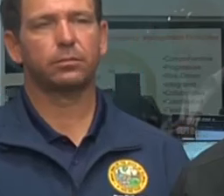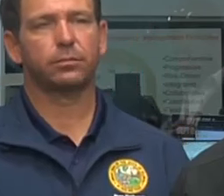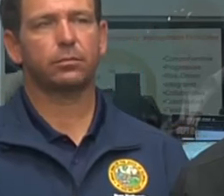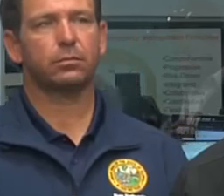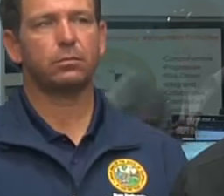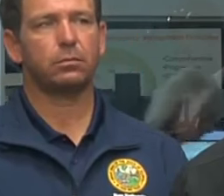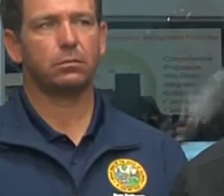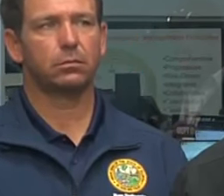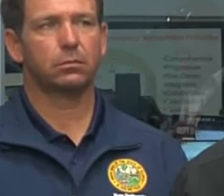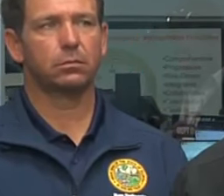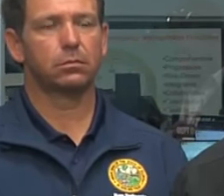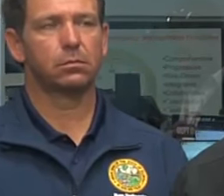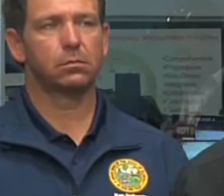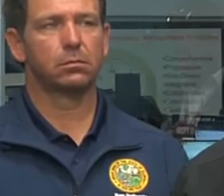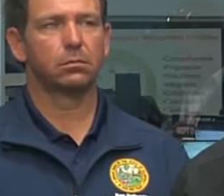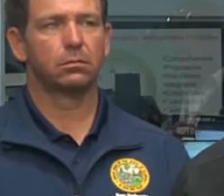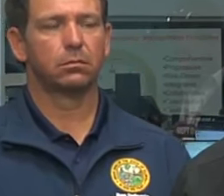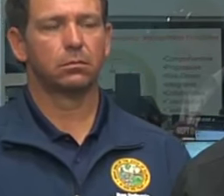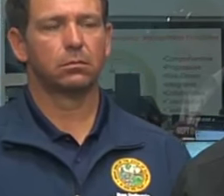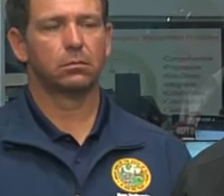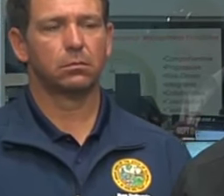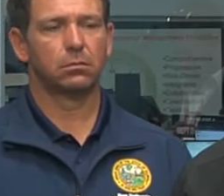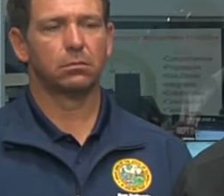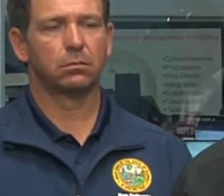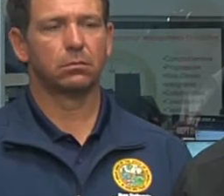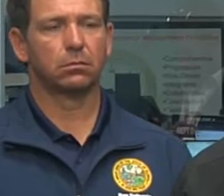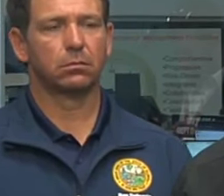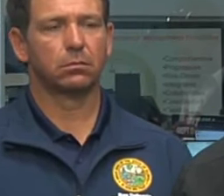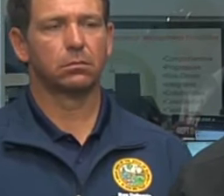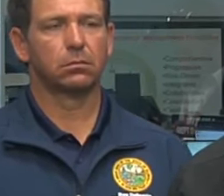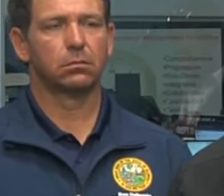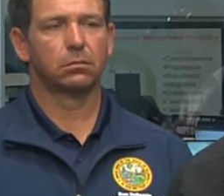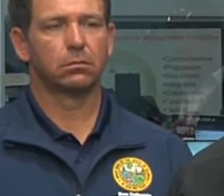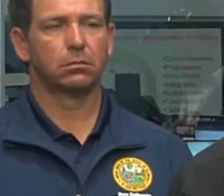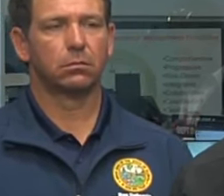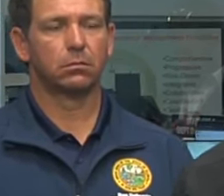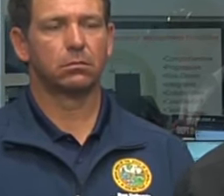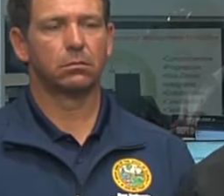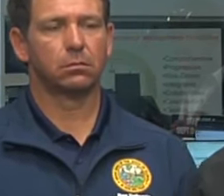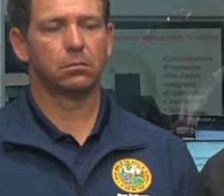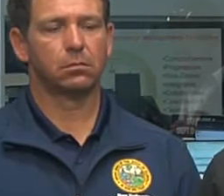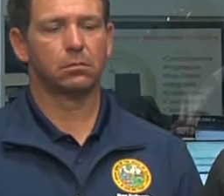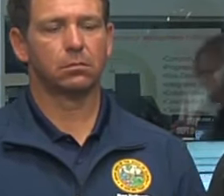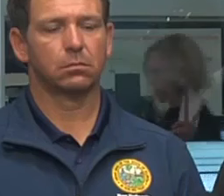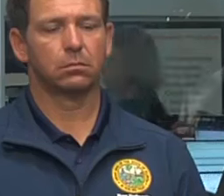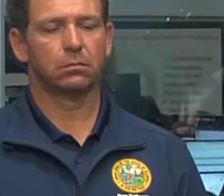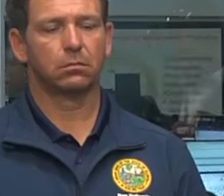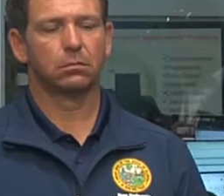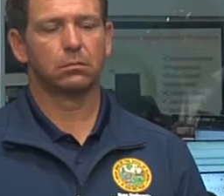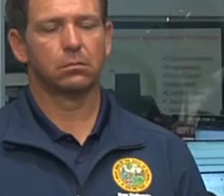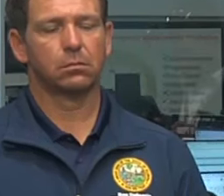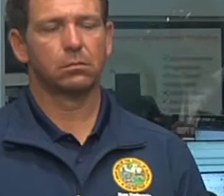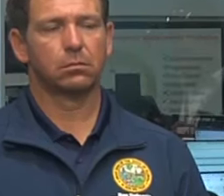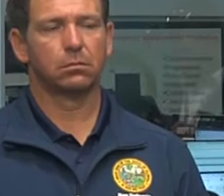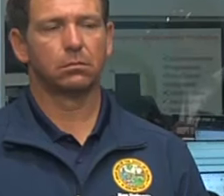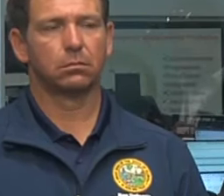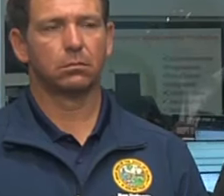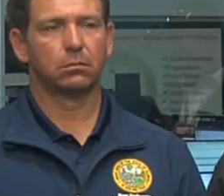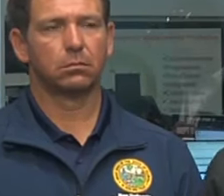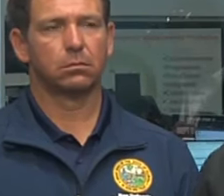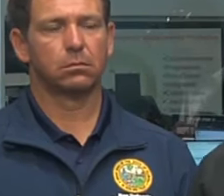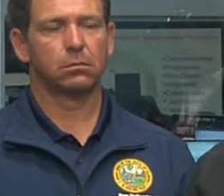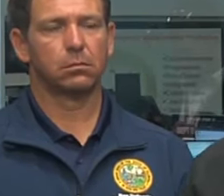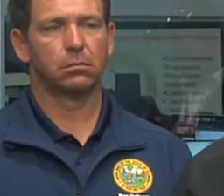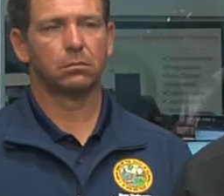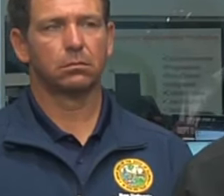to those shelters. You do not need to travel all the way across the state. Do not leave your pets behind. There is at least one pet friendly shelter in